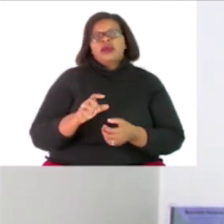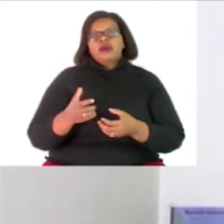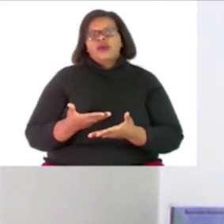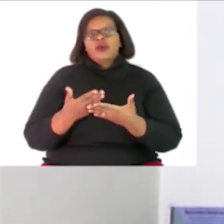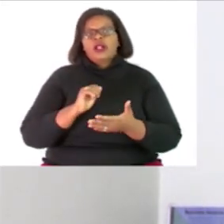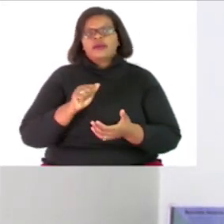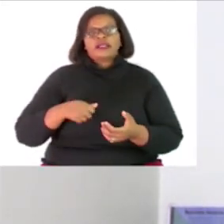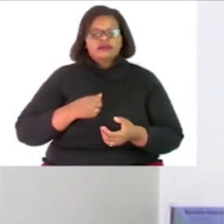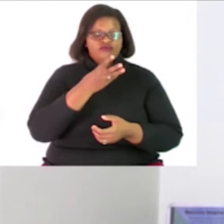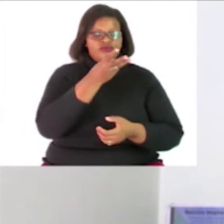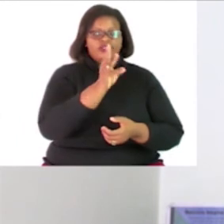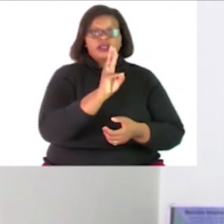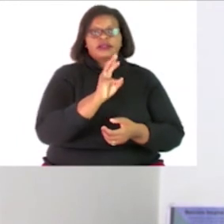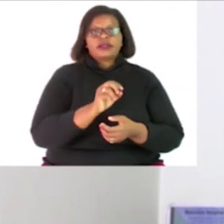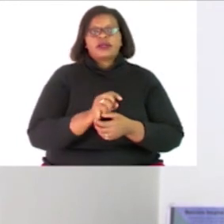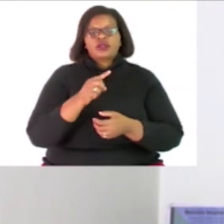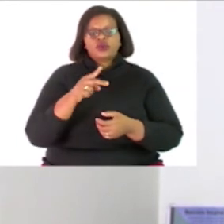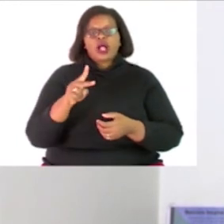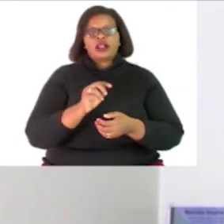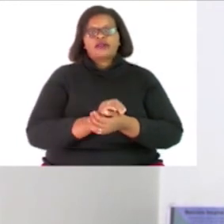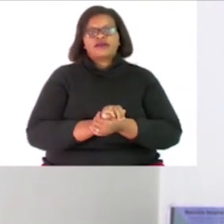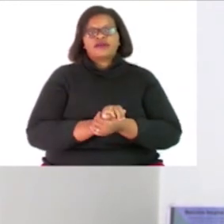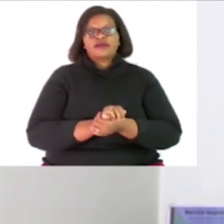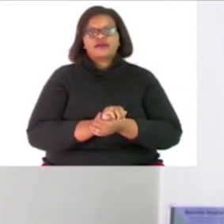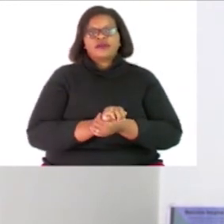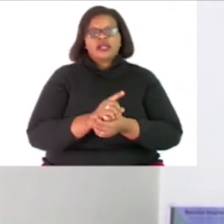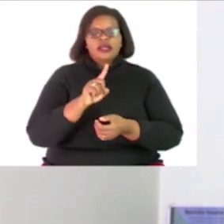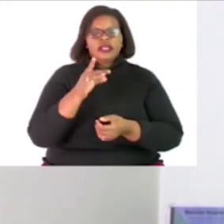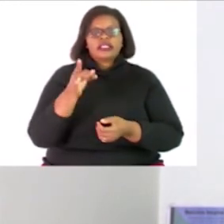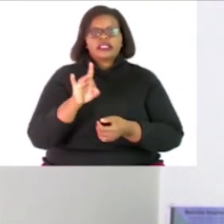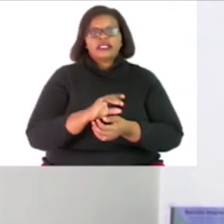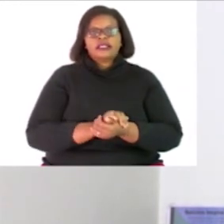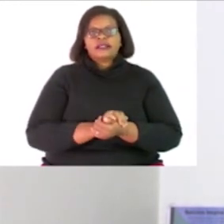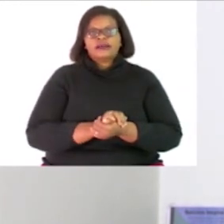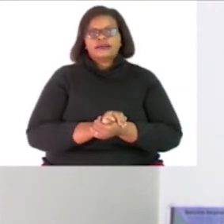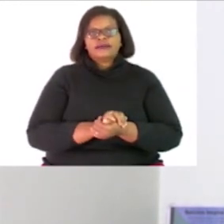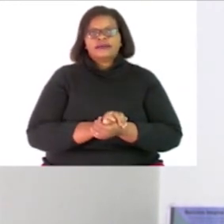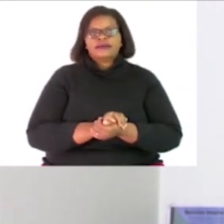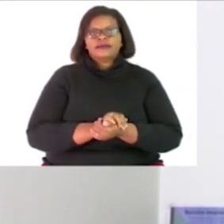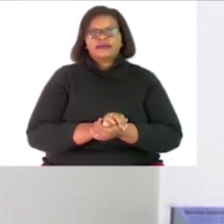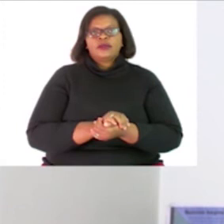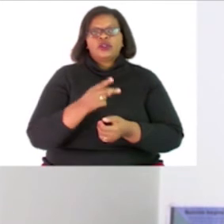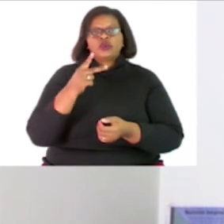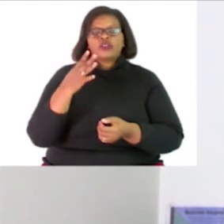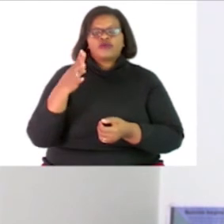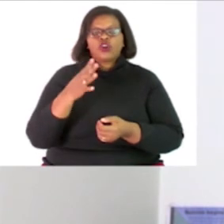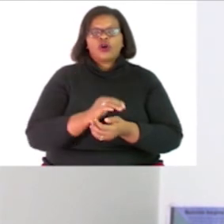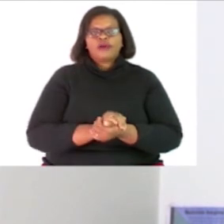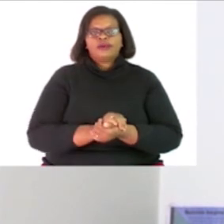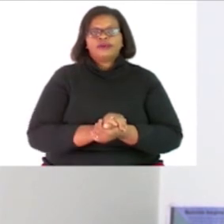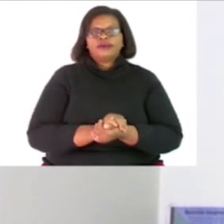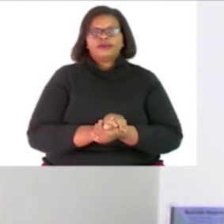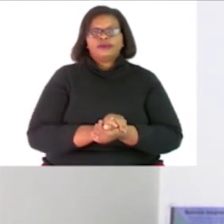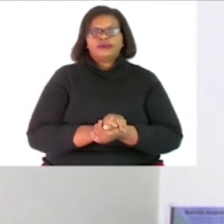six continue twelve eighteen twenty four